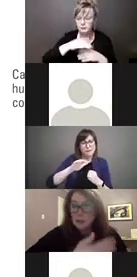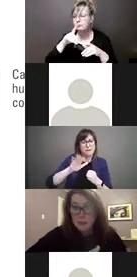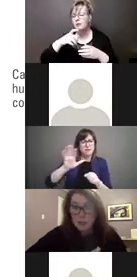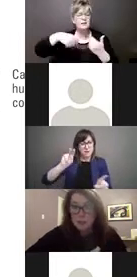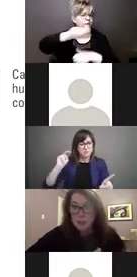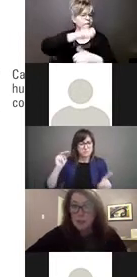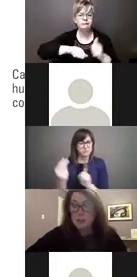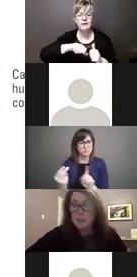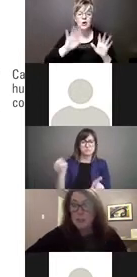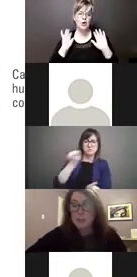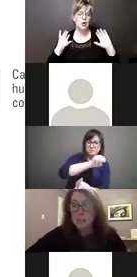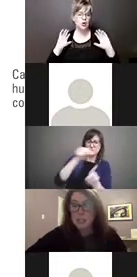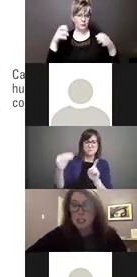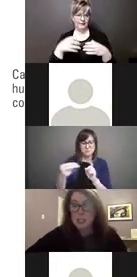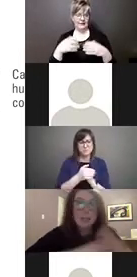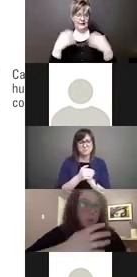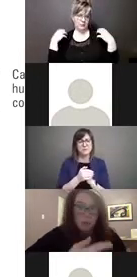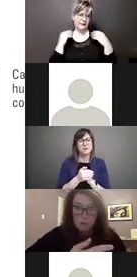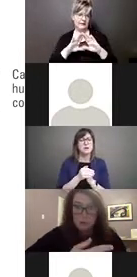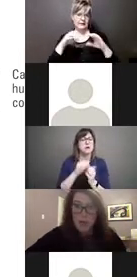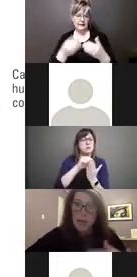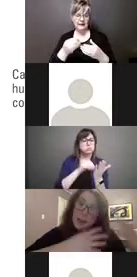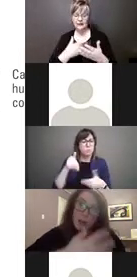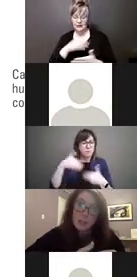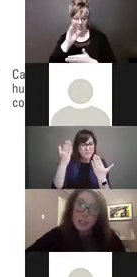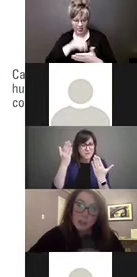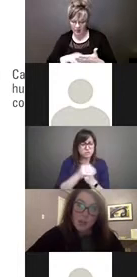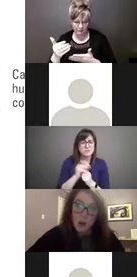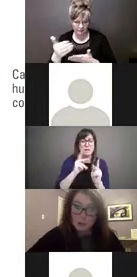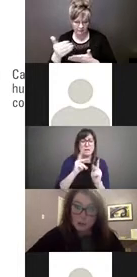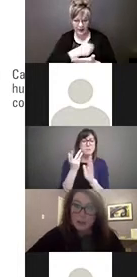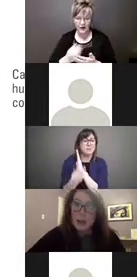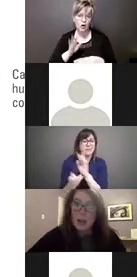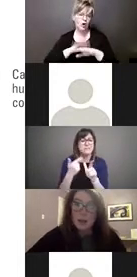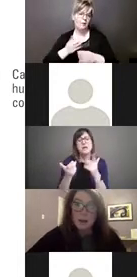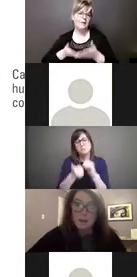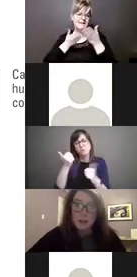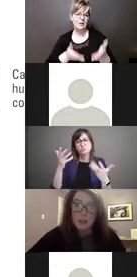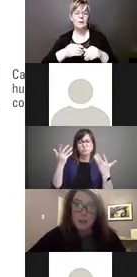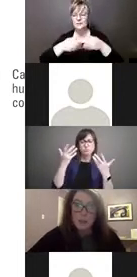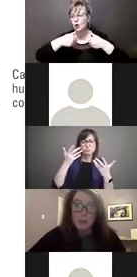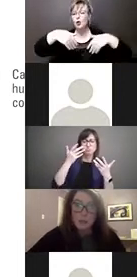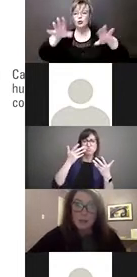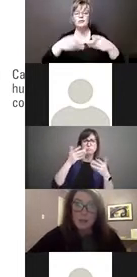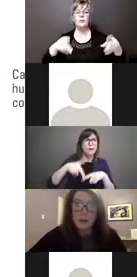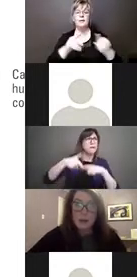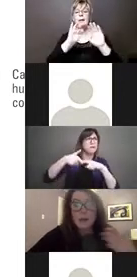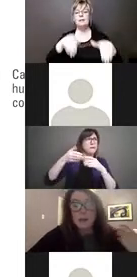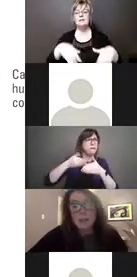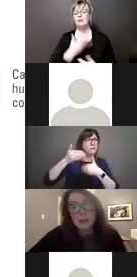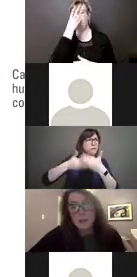The committee issues some recommendations, everyone goes away, and largely it's forgotten for the next four years.